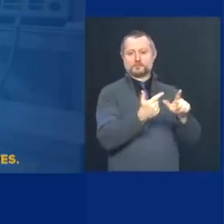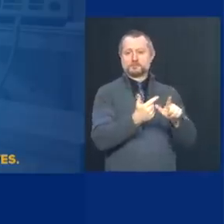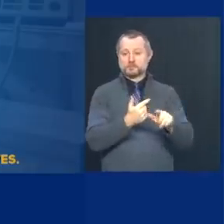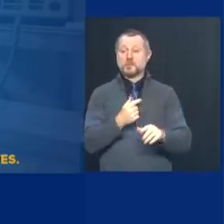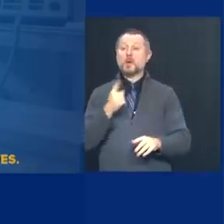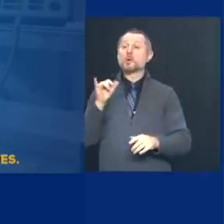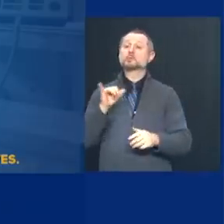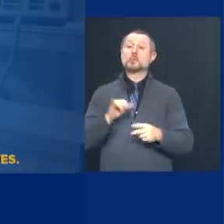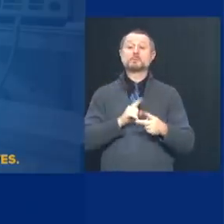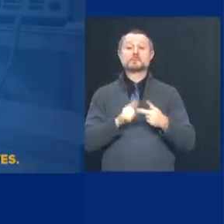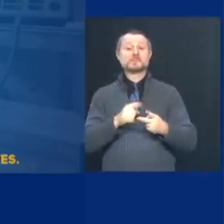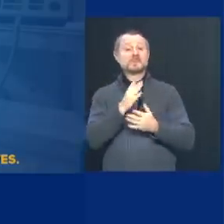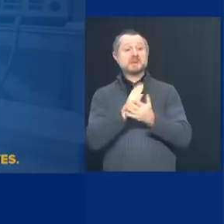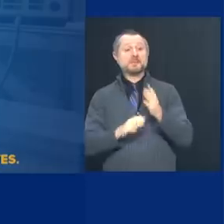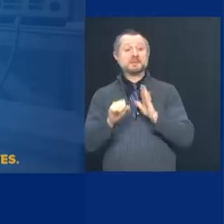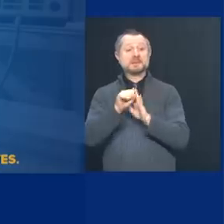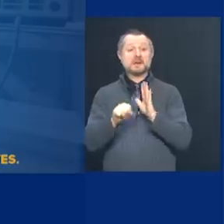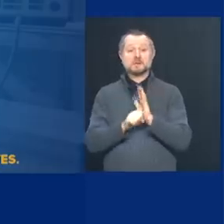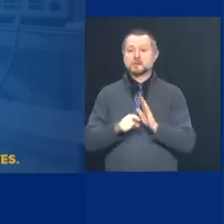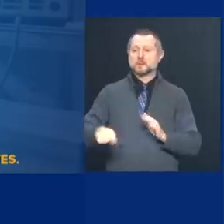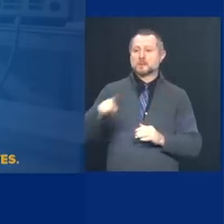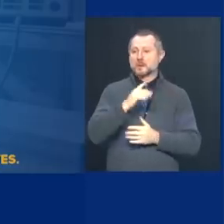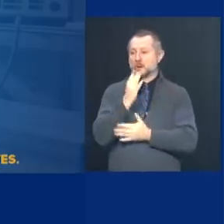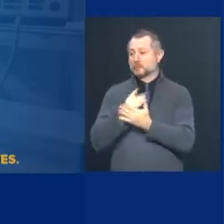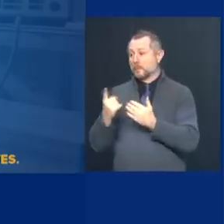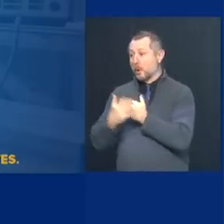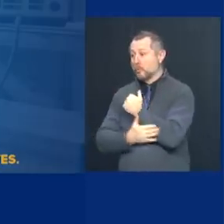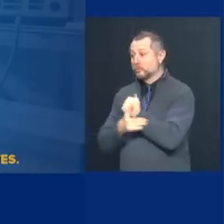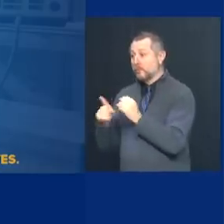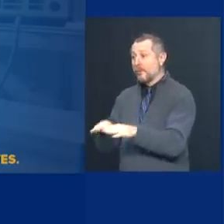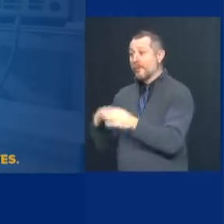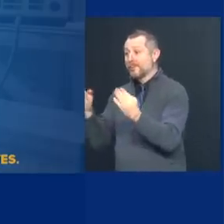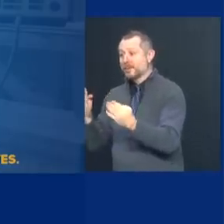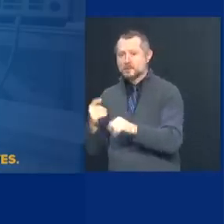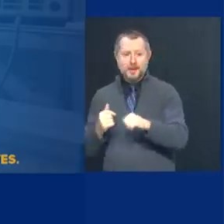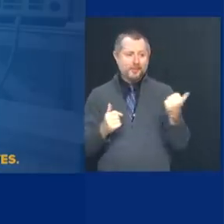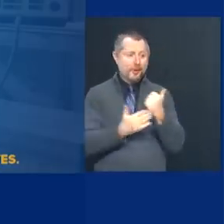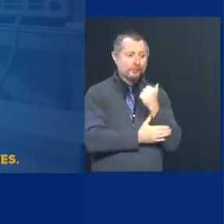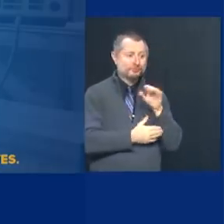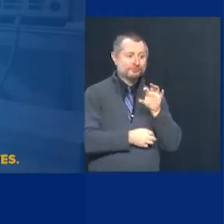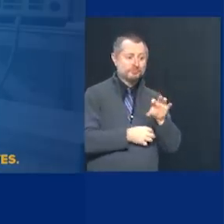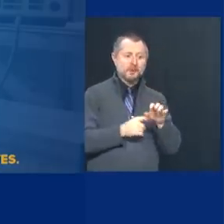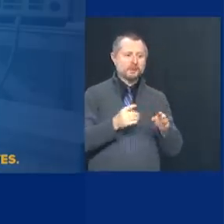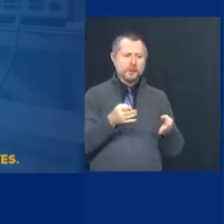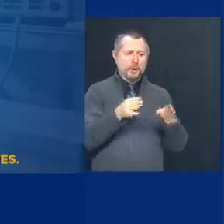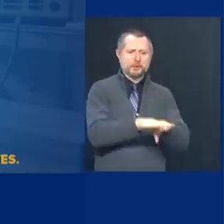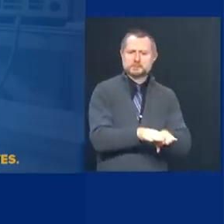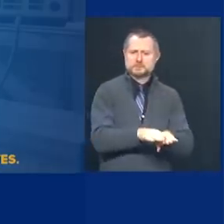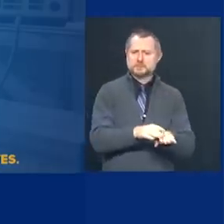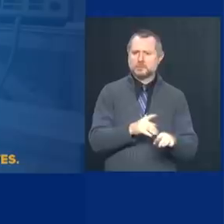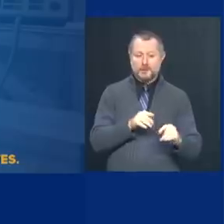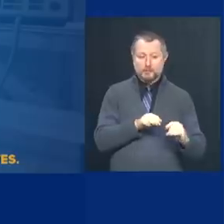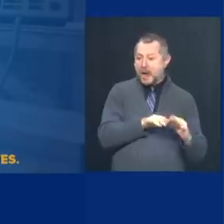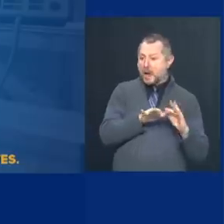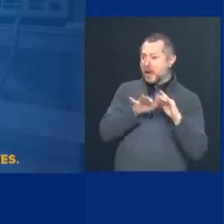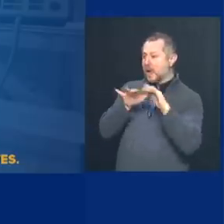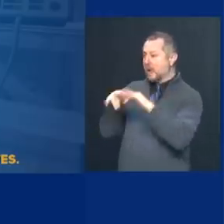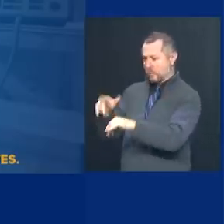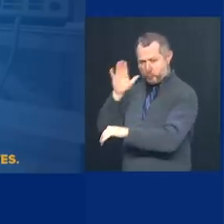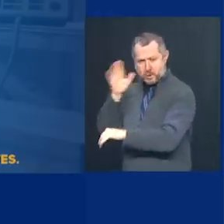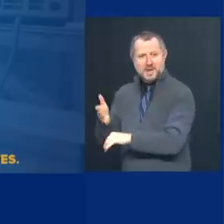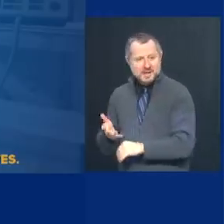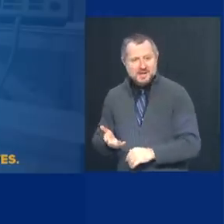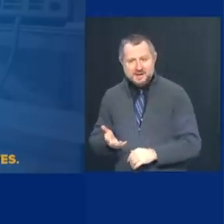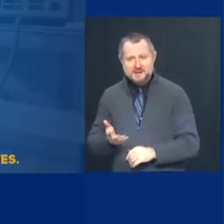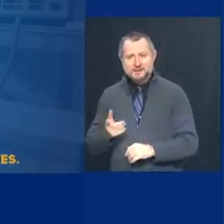see states where a county, one county is open, one county is closed, you want to go for dinner, you go to the neighboring county.